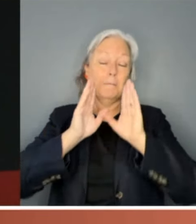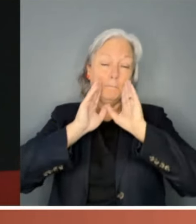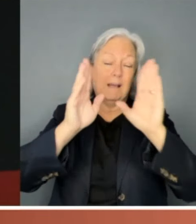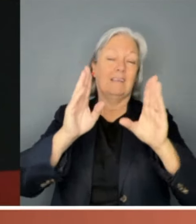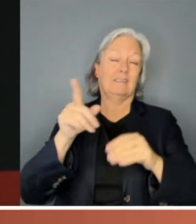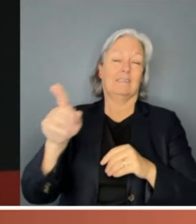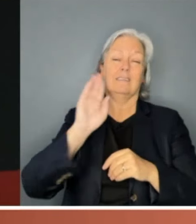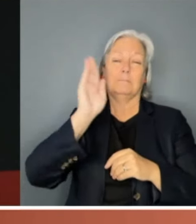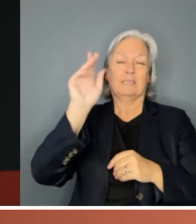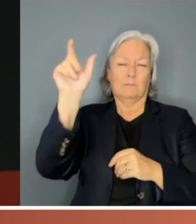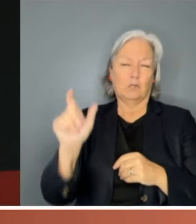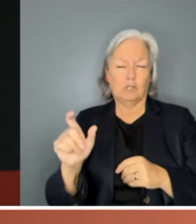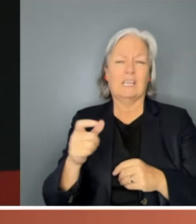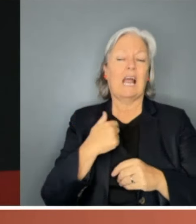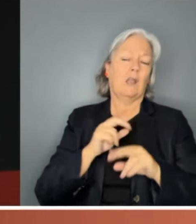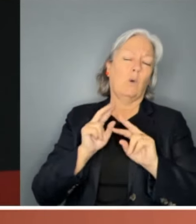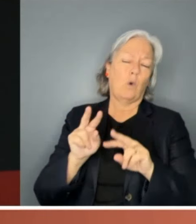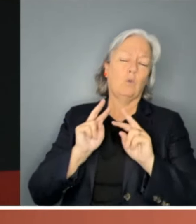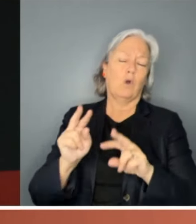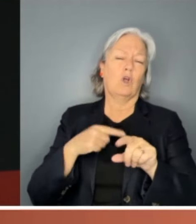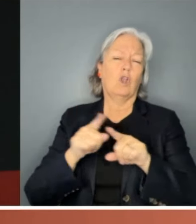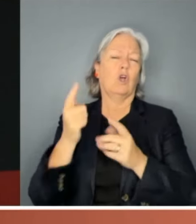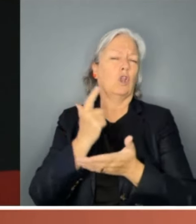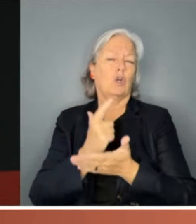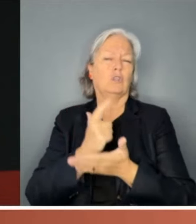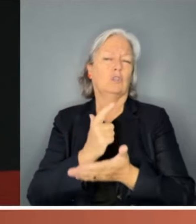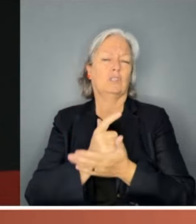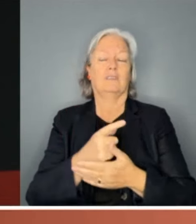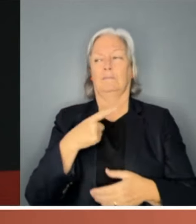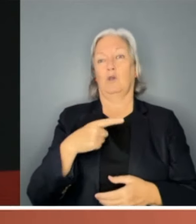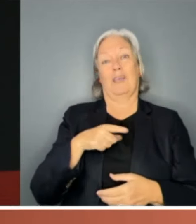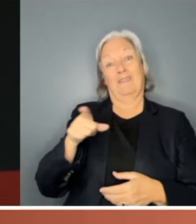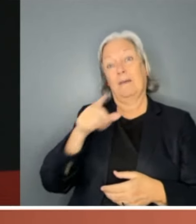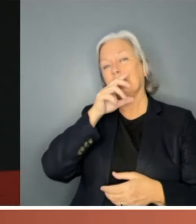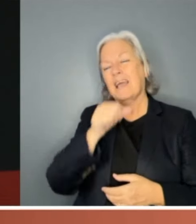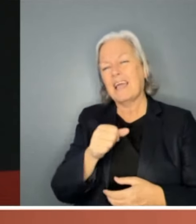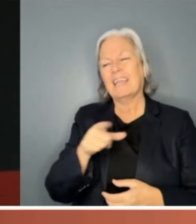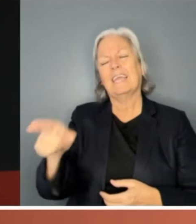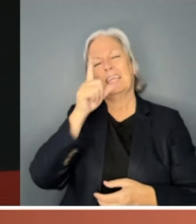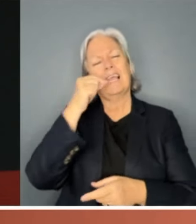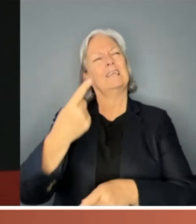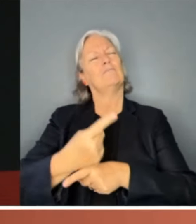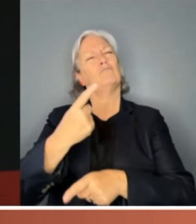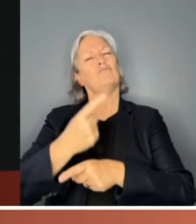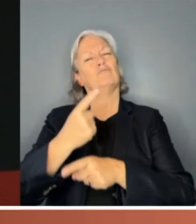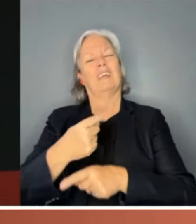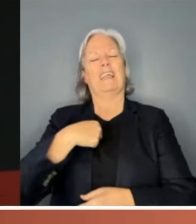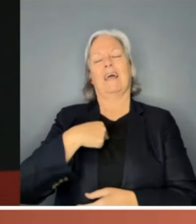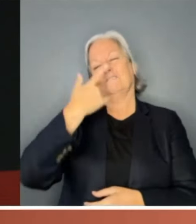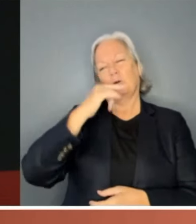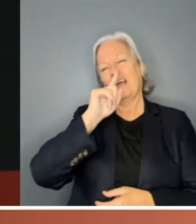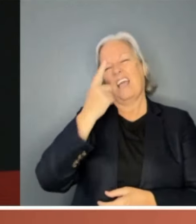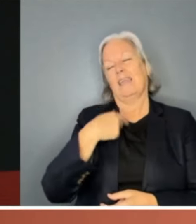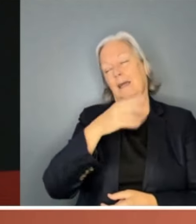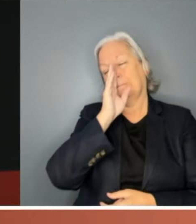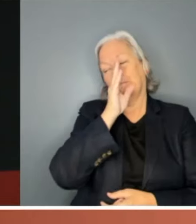learned a lot from watching Milton, because he has a way of speaking that, unfortunately, I don't. I'm very blunt. So Milton